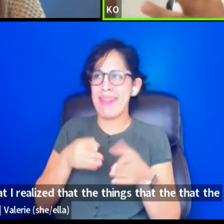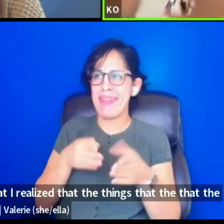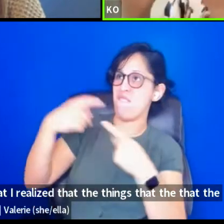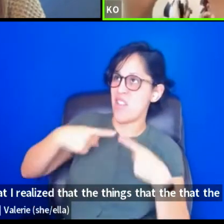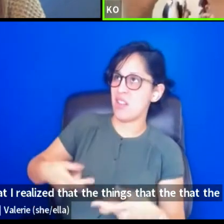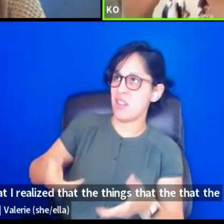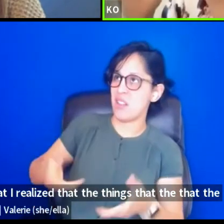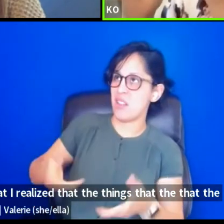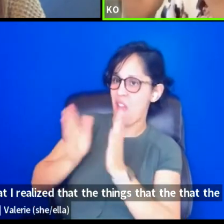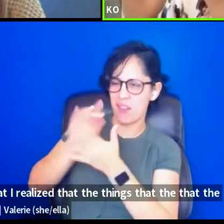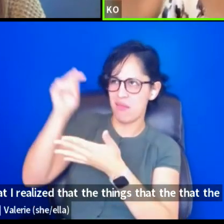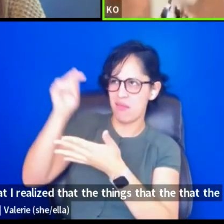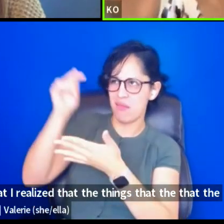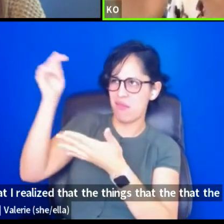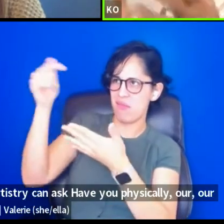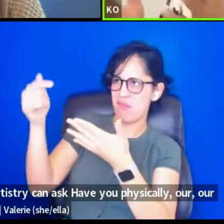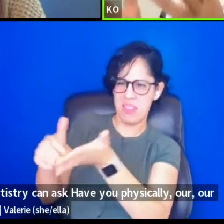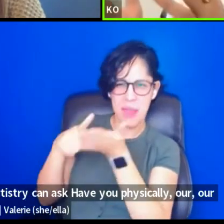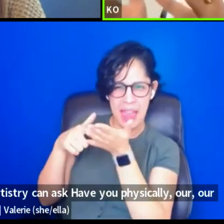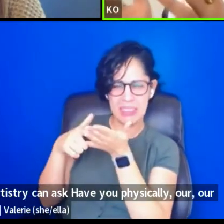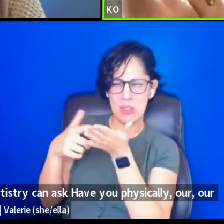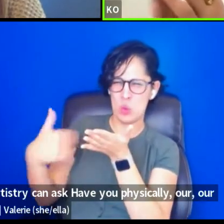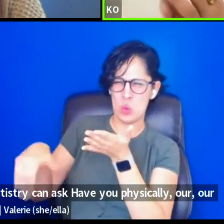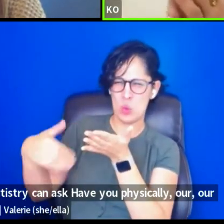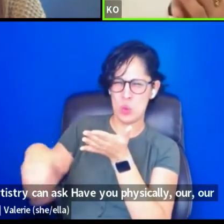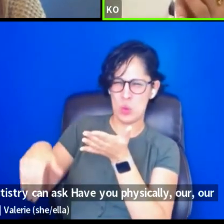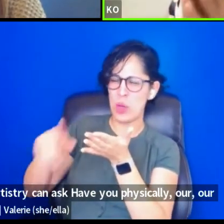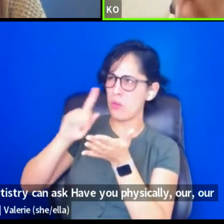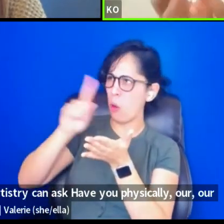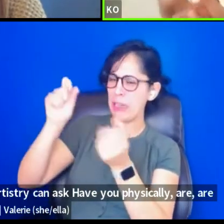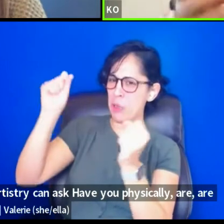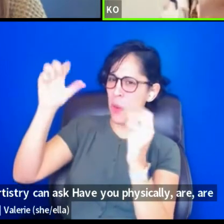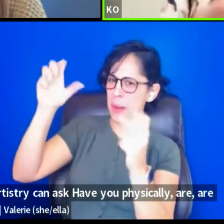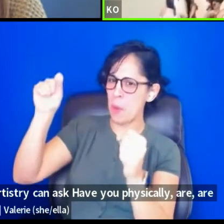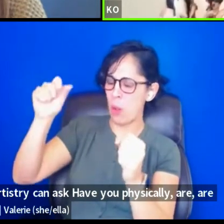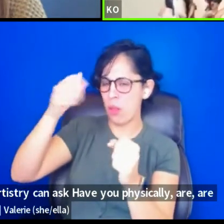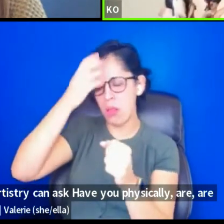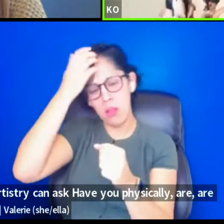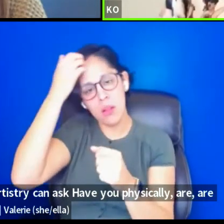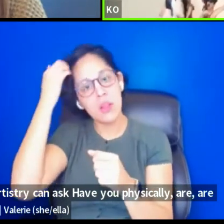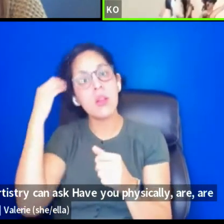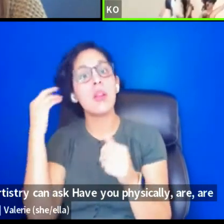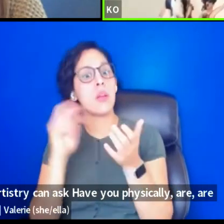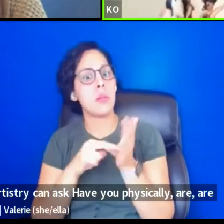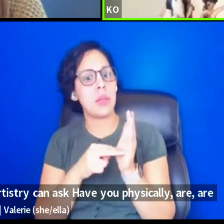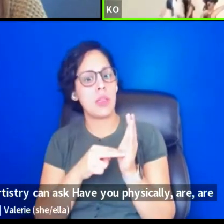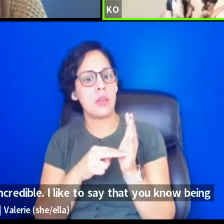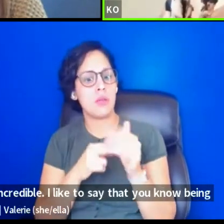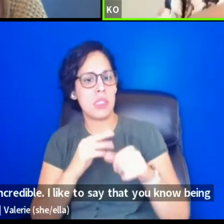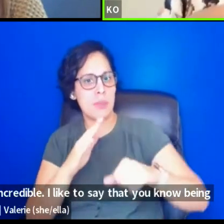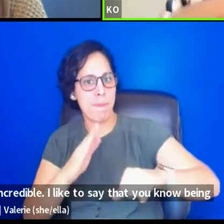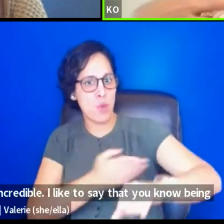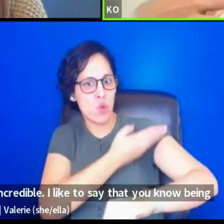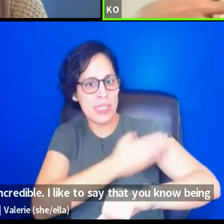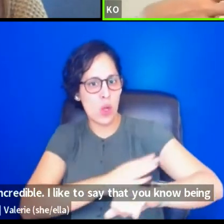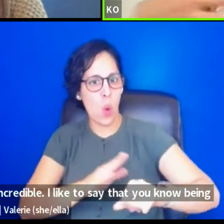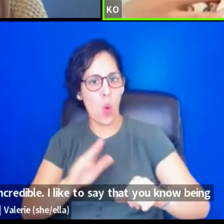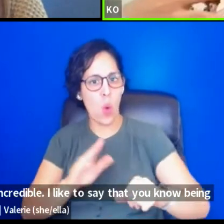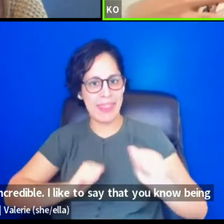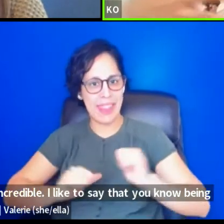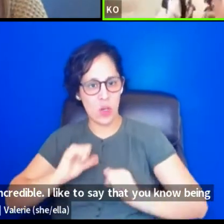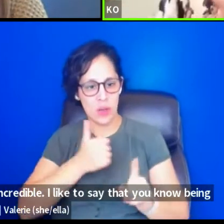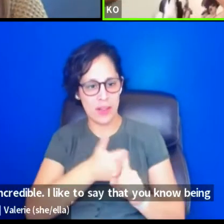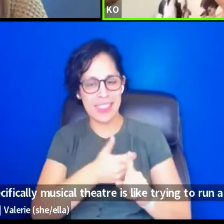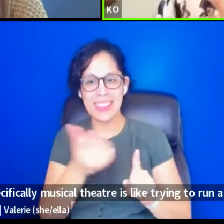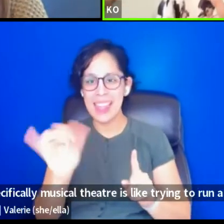are incredible. I like to say that, you know, being specifically in musical theater is like trying to run a